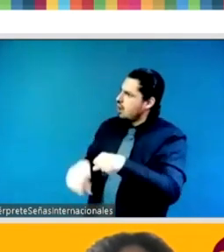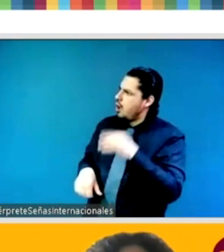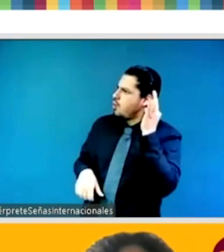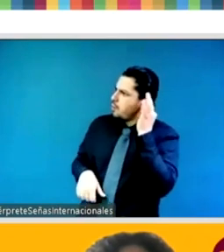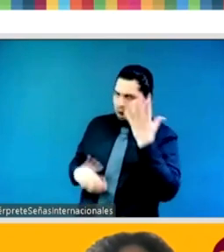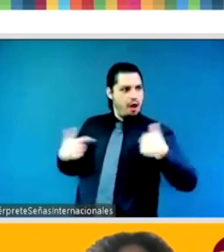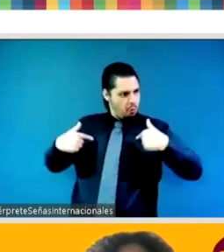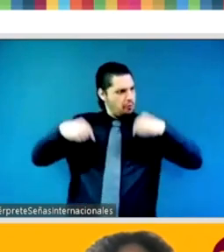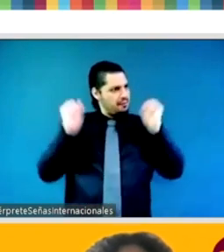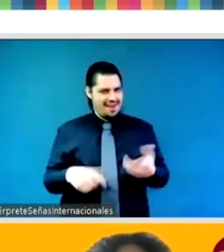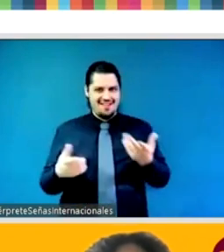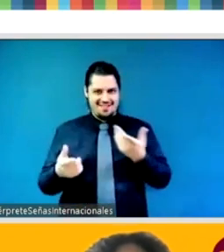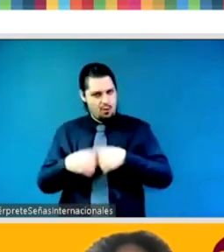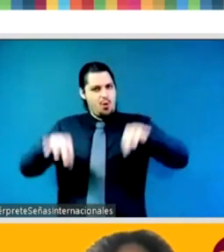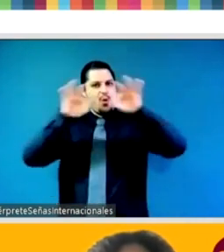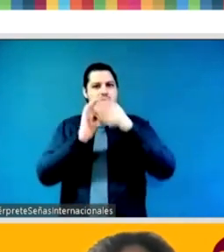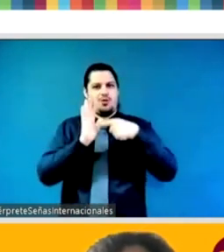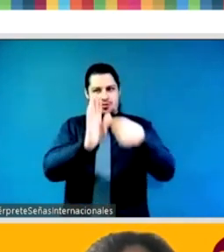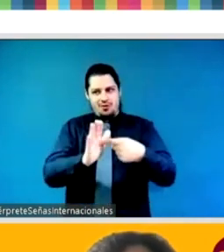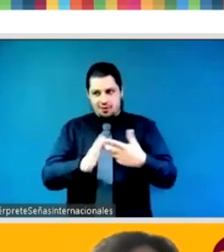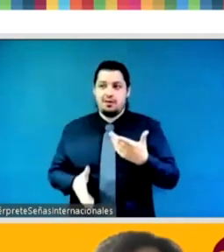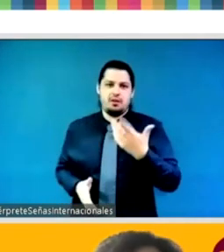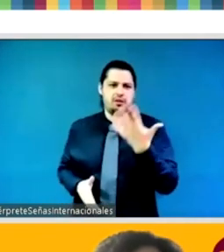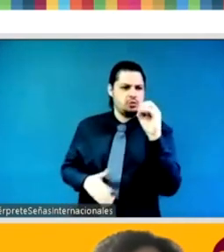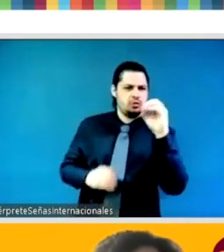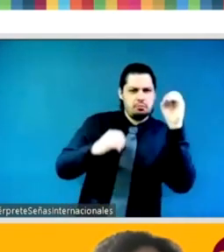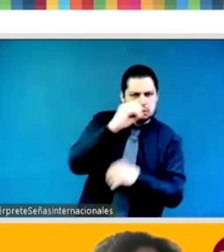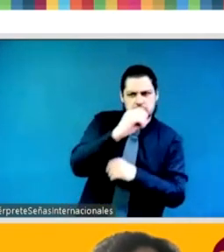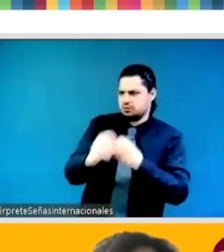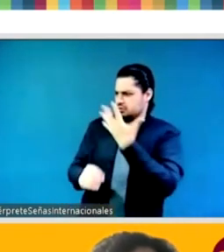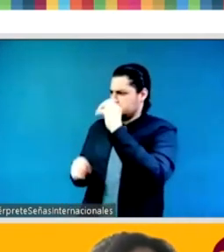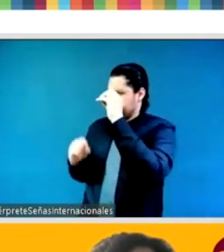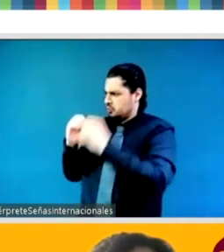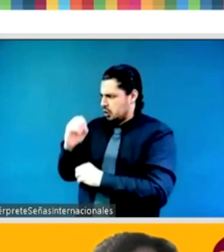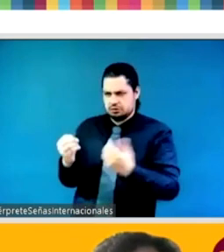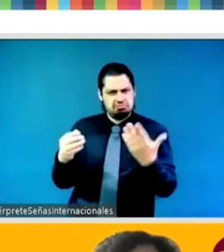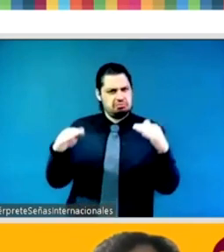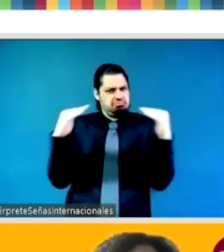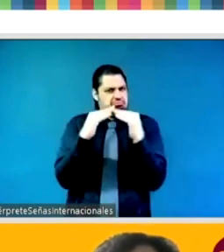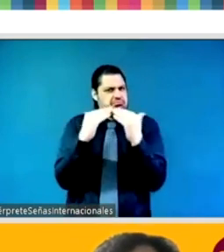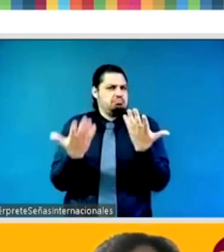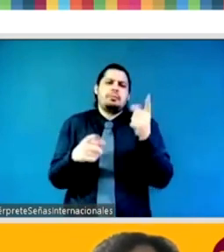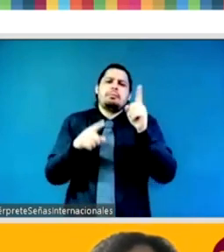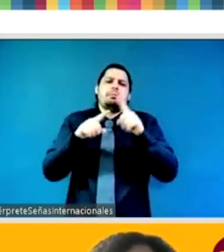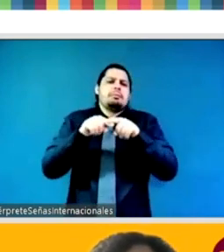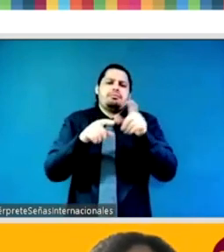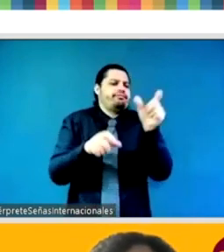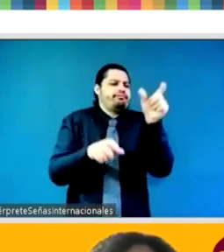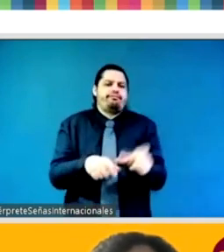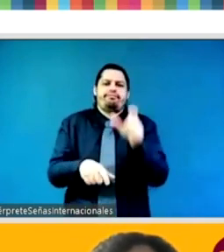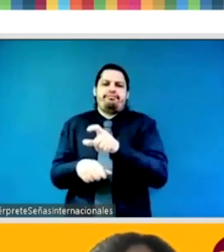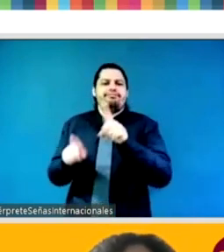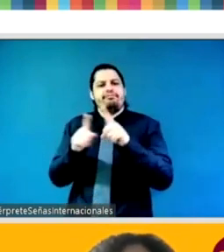every single rule a and every single part of the of the IPU is 50 50 and I think that beyond looking